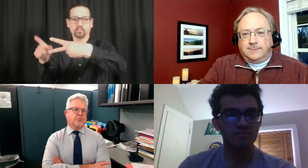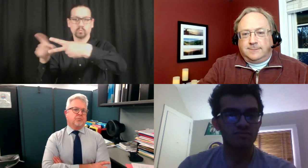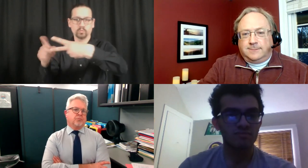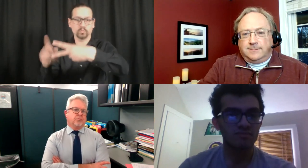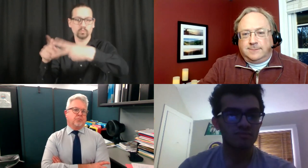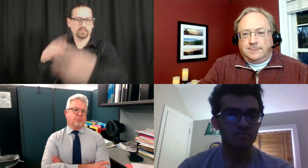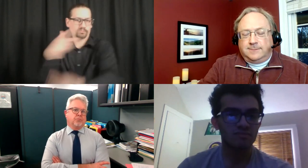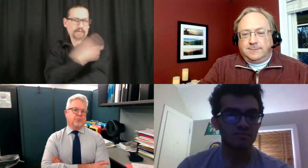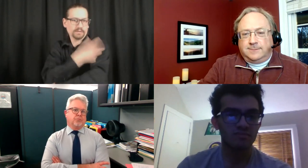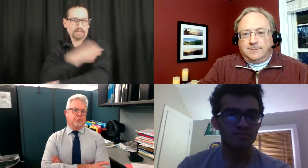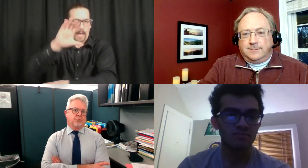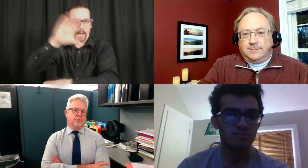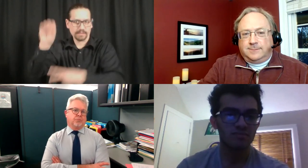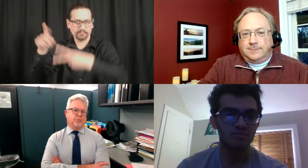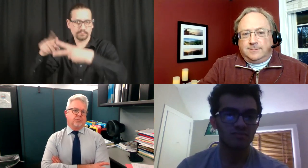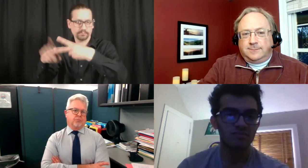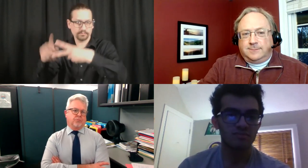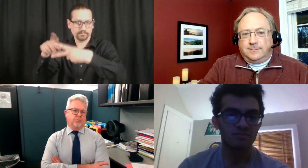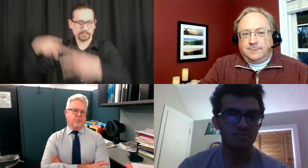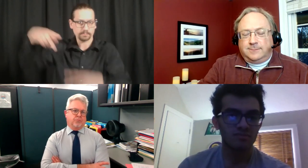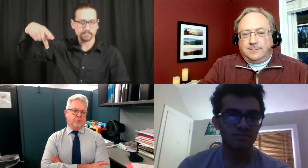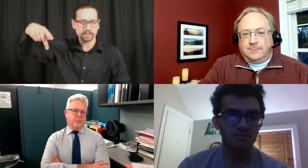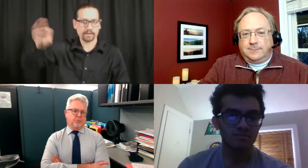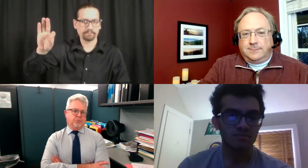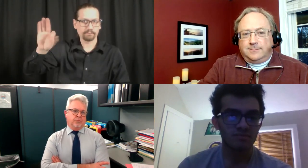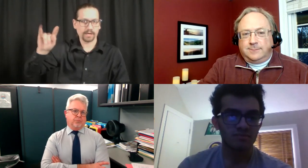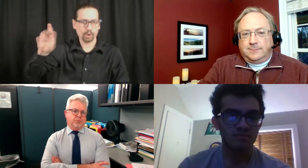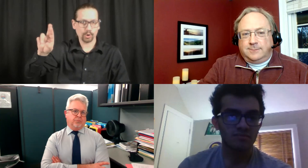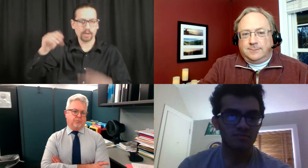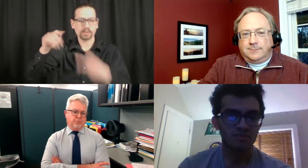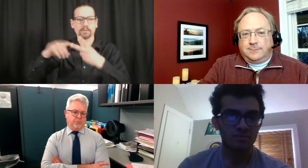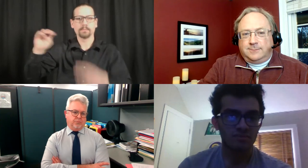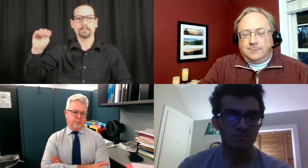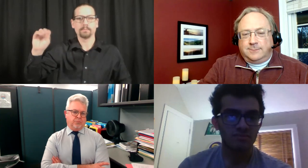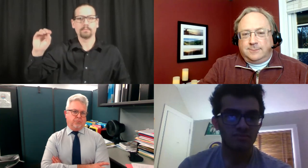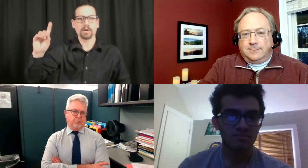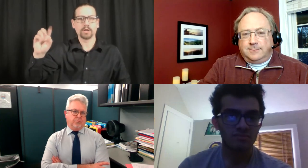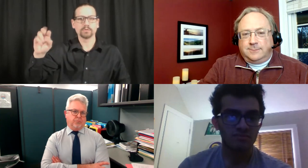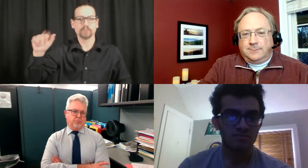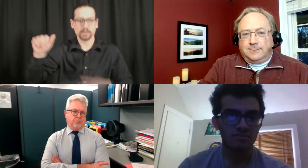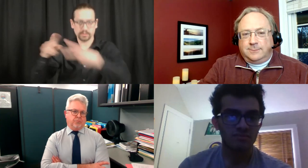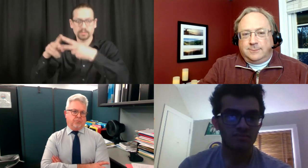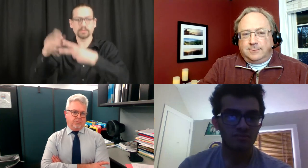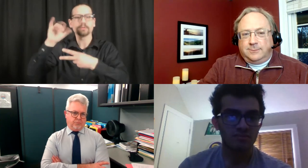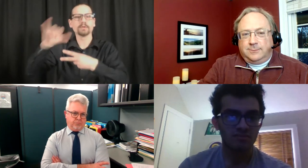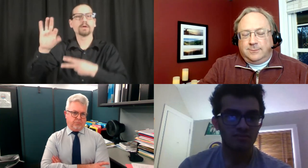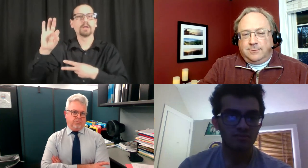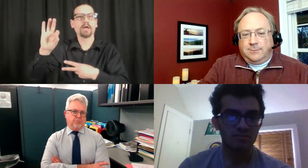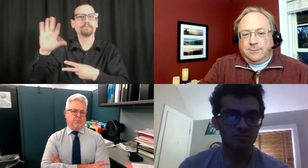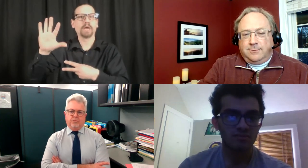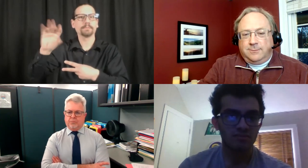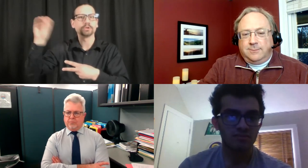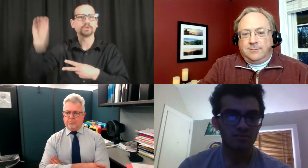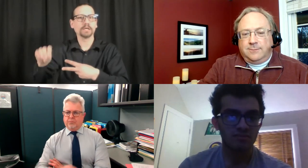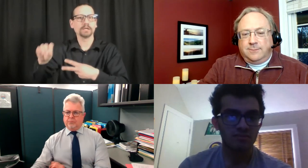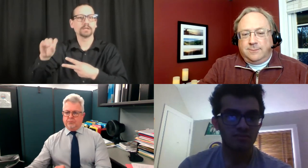And we're just clarifying this question right now and clarifying the answer. Out of the 95% with the two vaccines of Moderna and Pfizer,